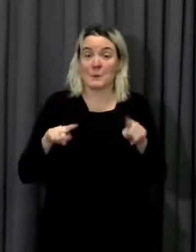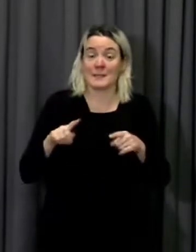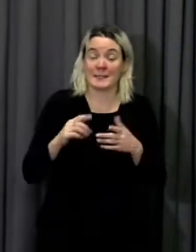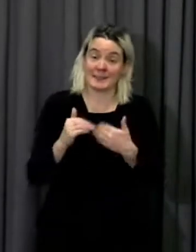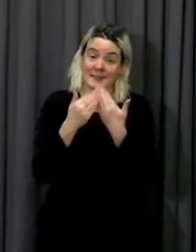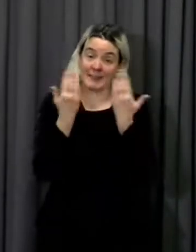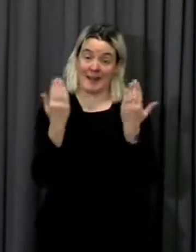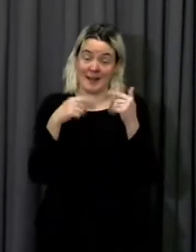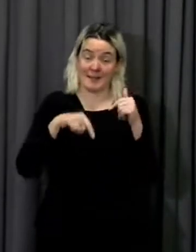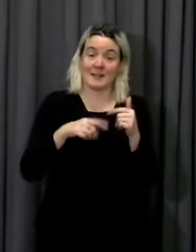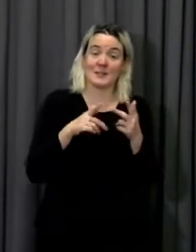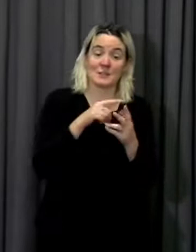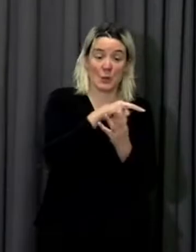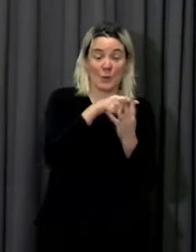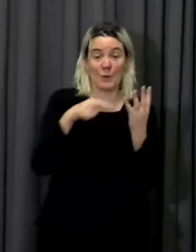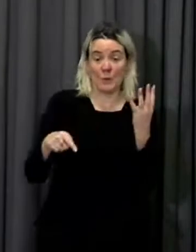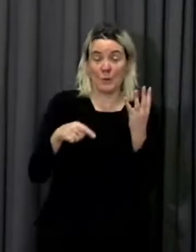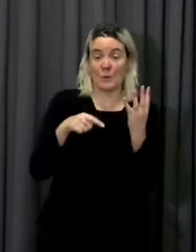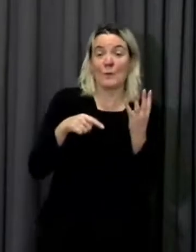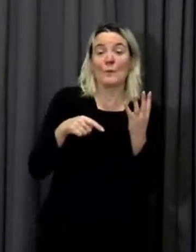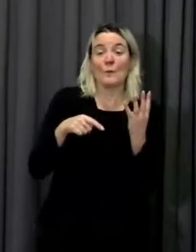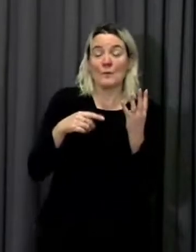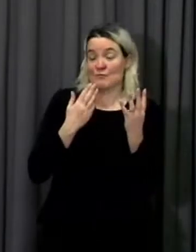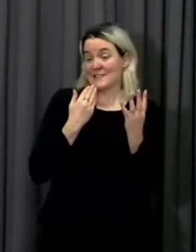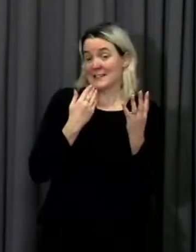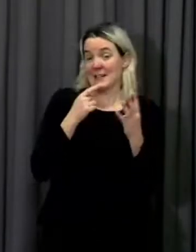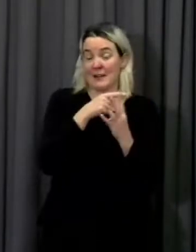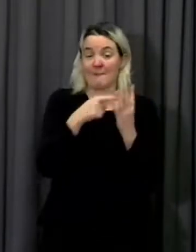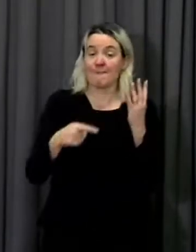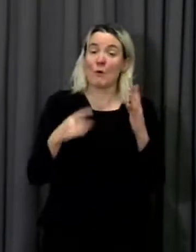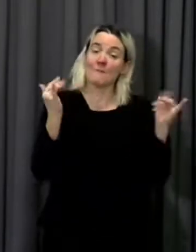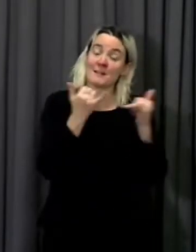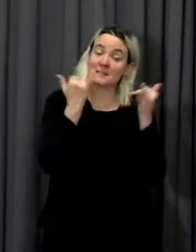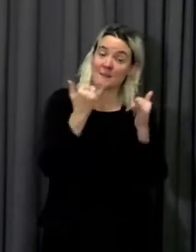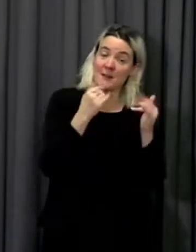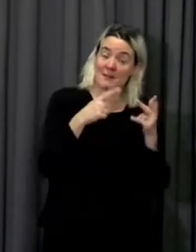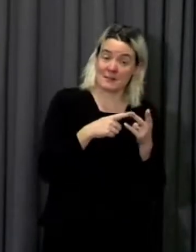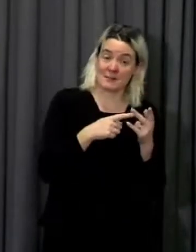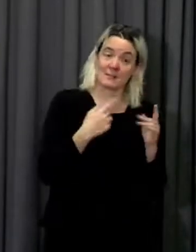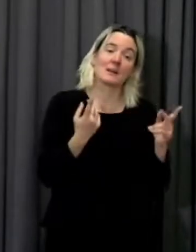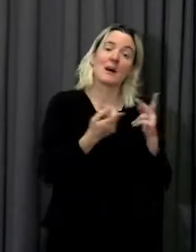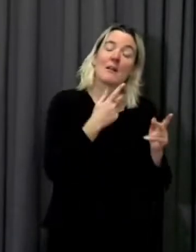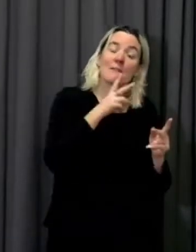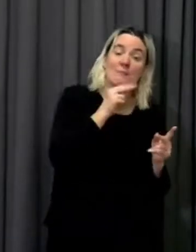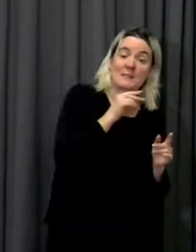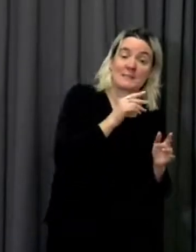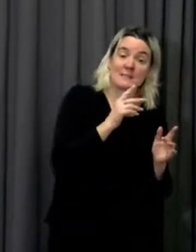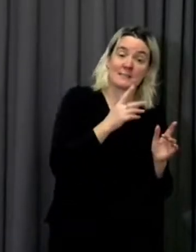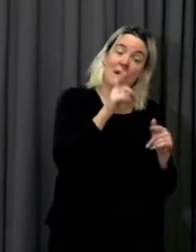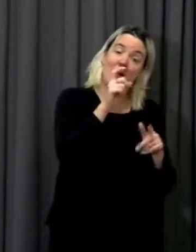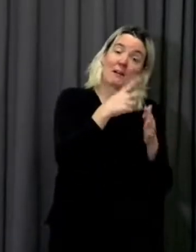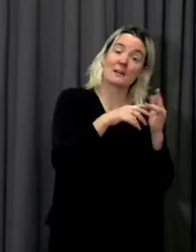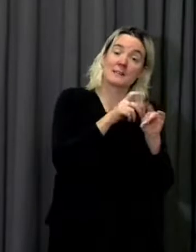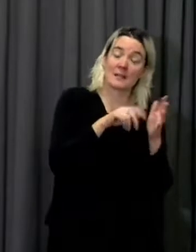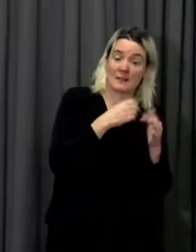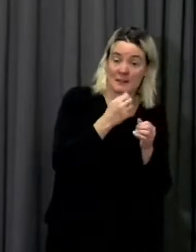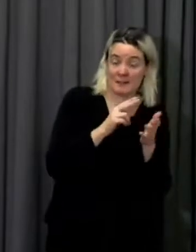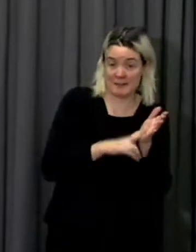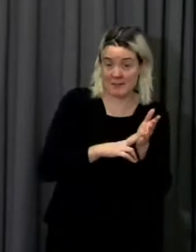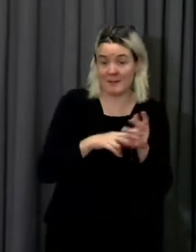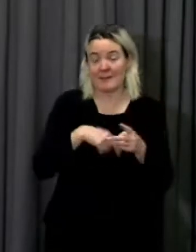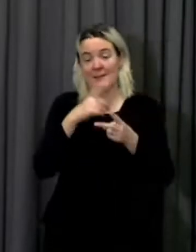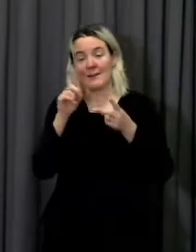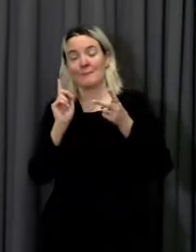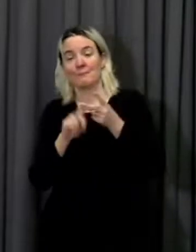festivals, Festival of Voice, Focus Wales, Other Voices Cardigan and Aberystwyth Comedy Festival, will be coming